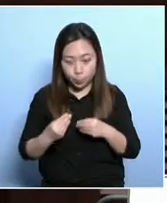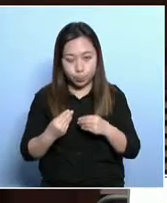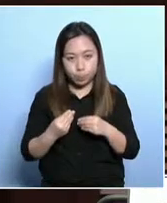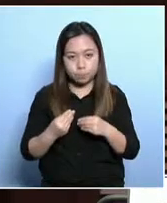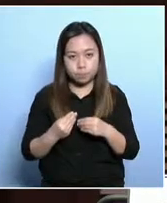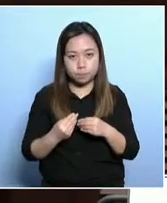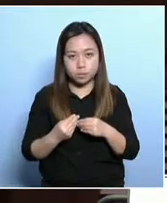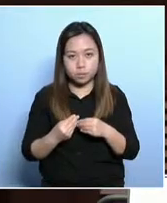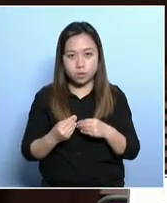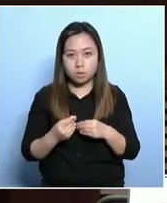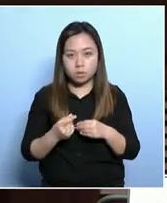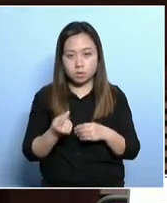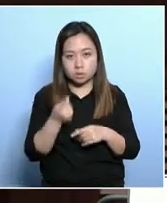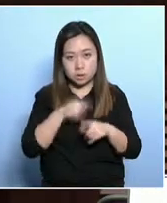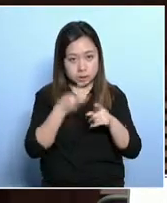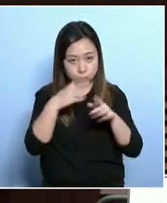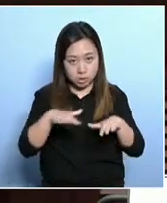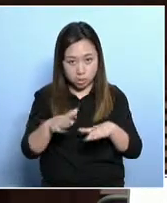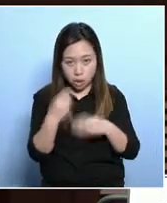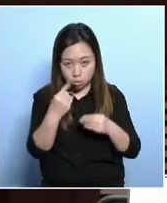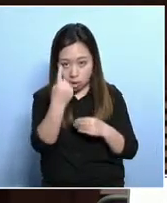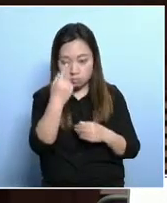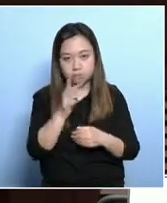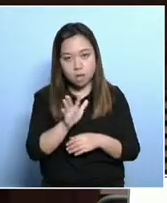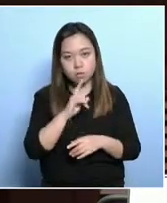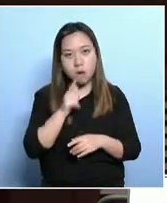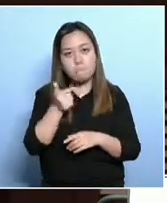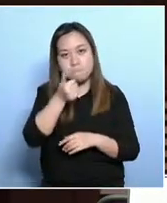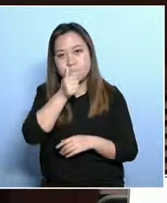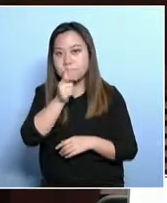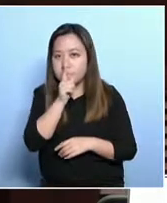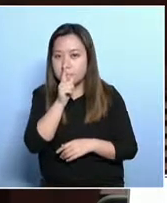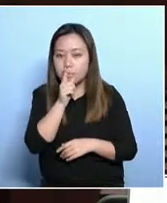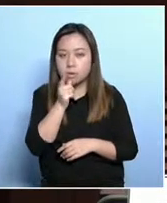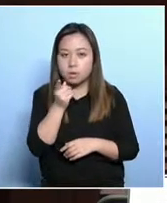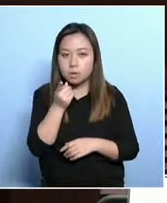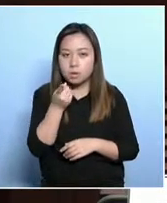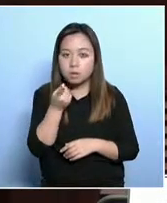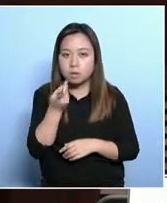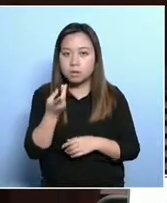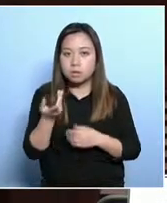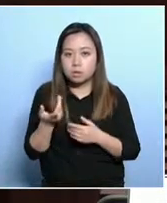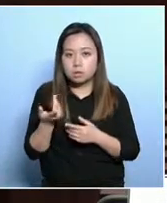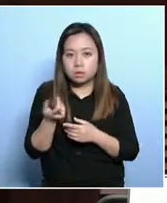And education is important. And we are not just talking about children here.